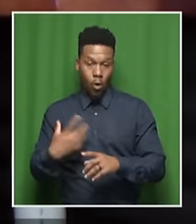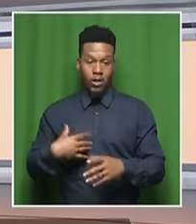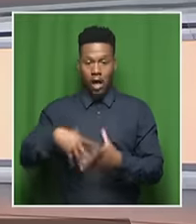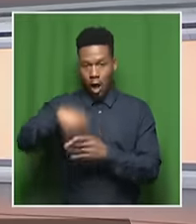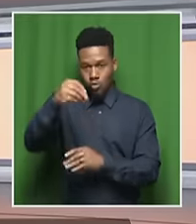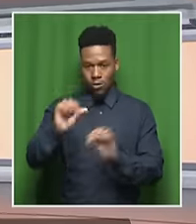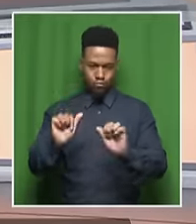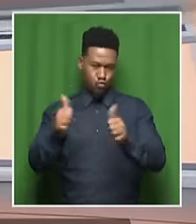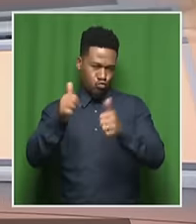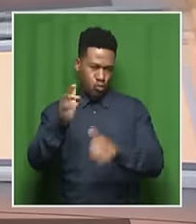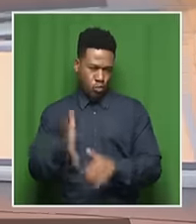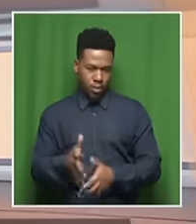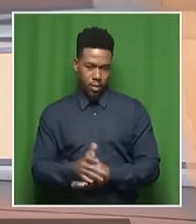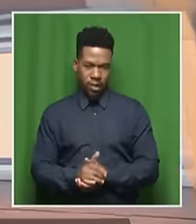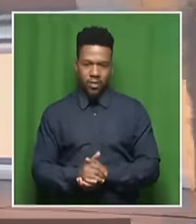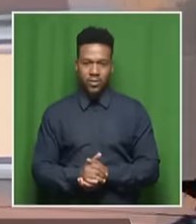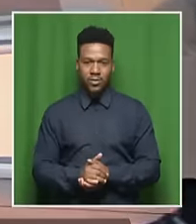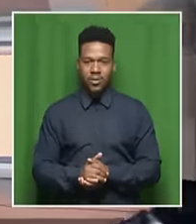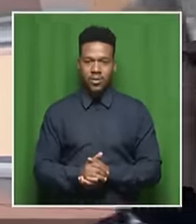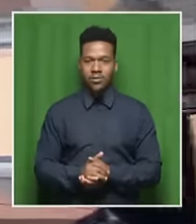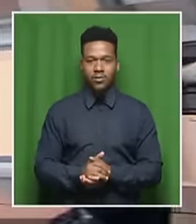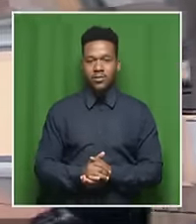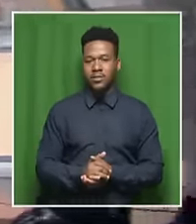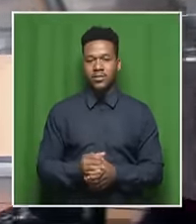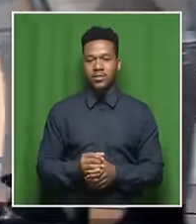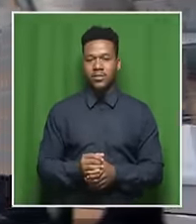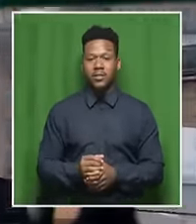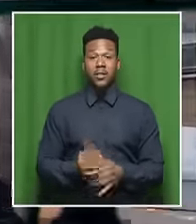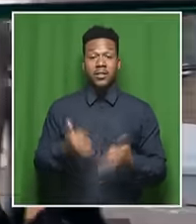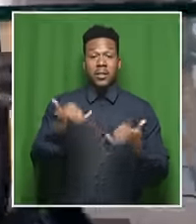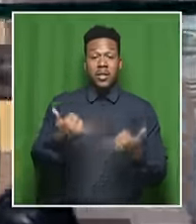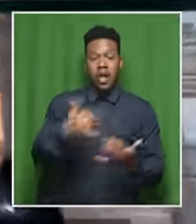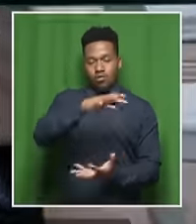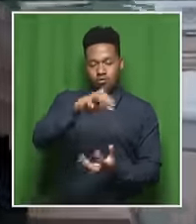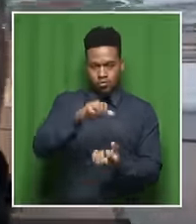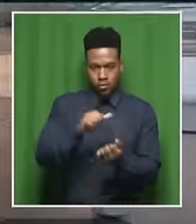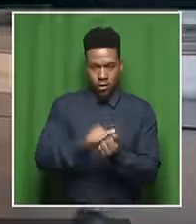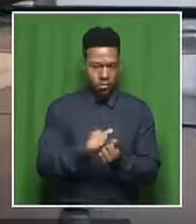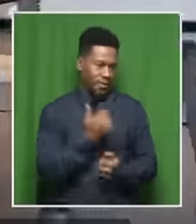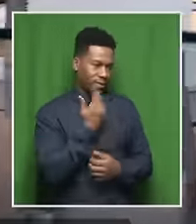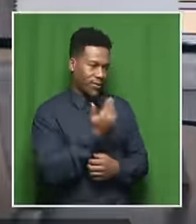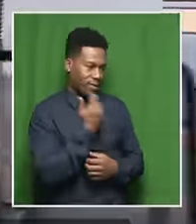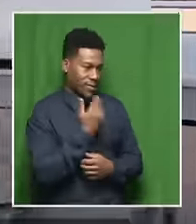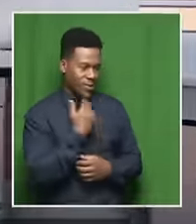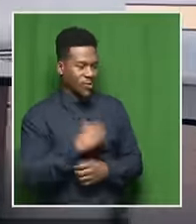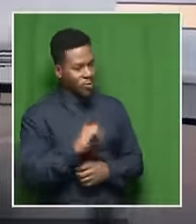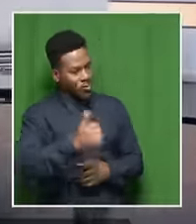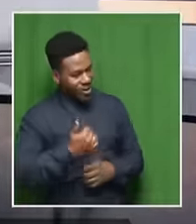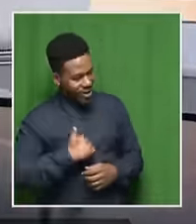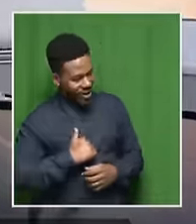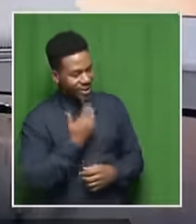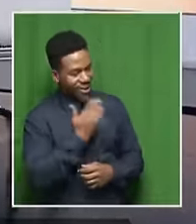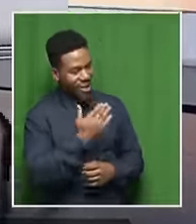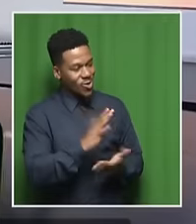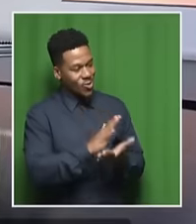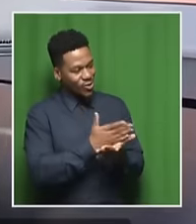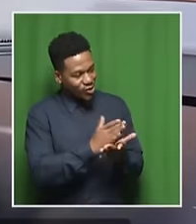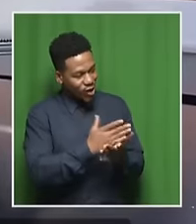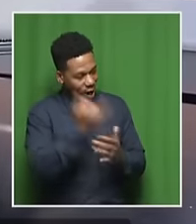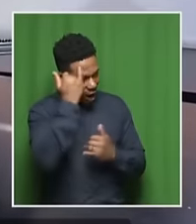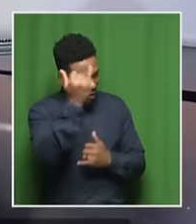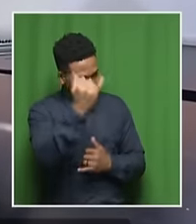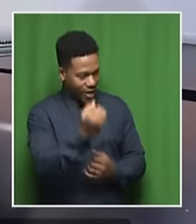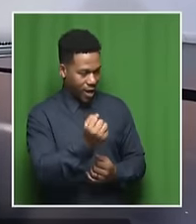Thank you very, very much, Dr. Anthony Turton, talking to us there, wrapping it all up. Gemotso, good luck. Thank you. Thanks for sharing your idea with us. And that